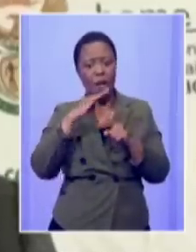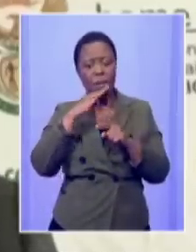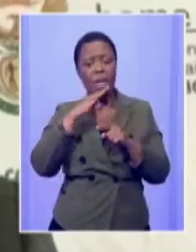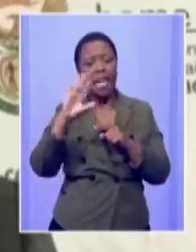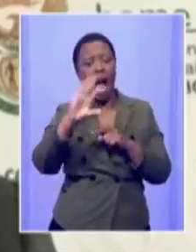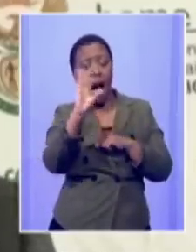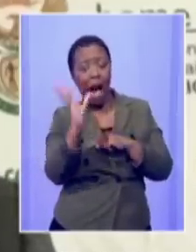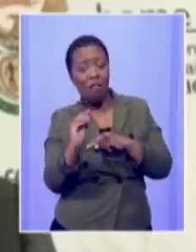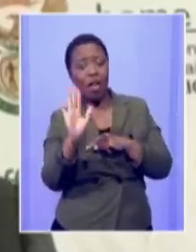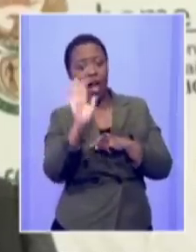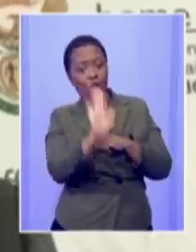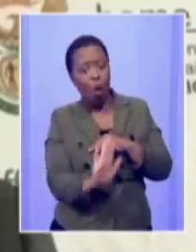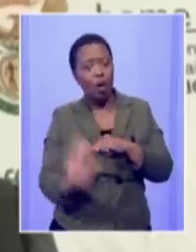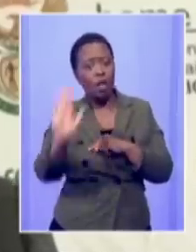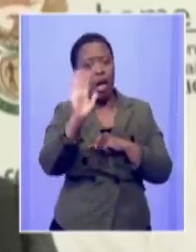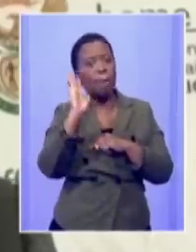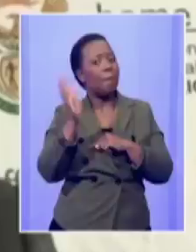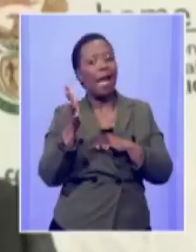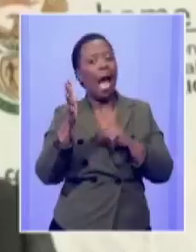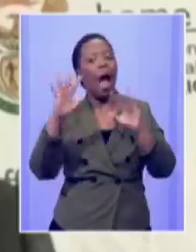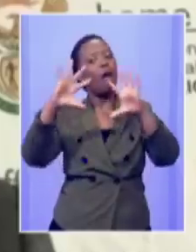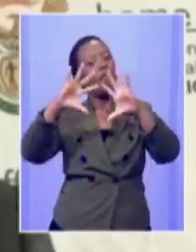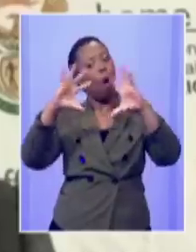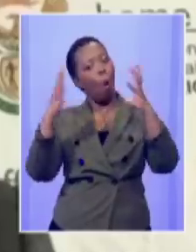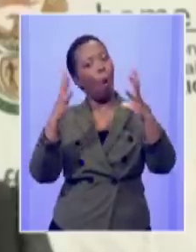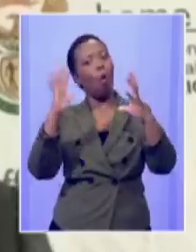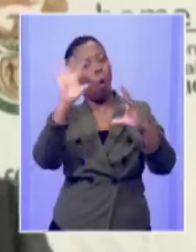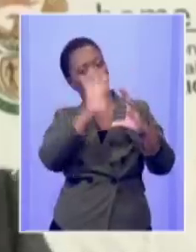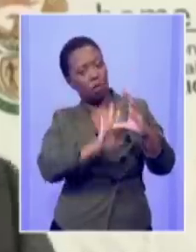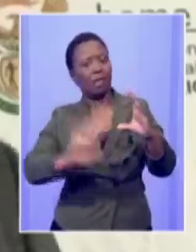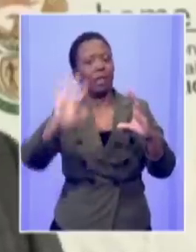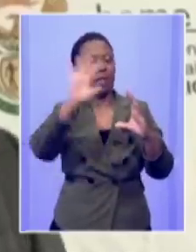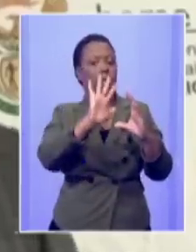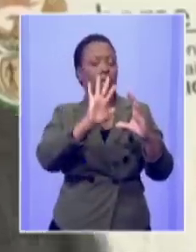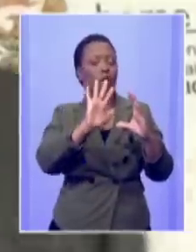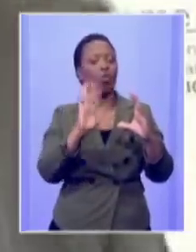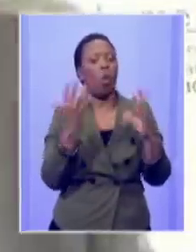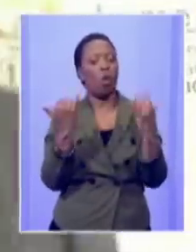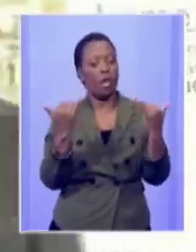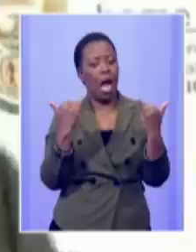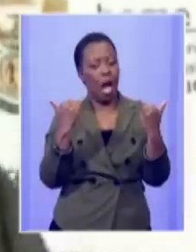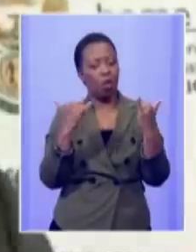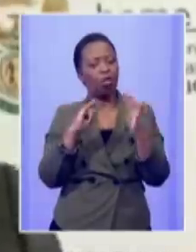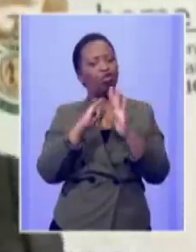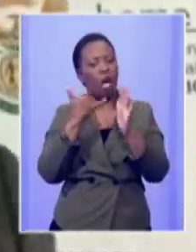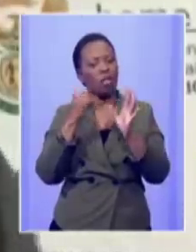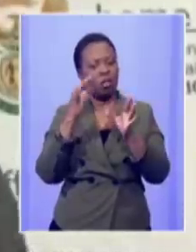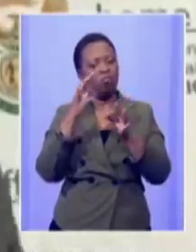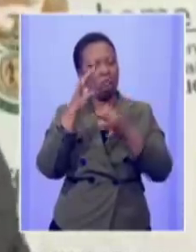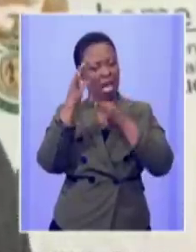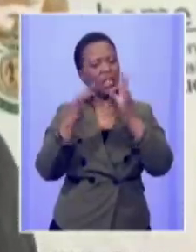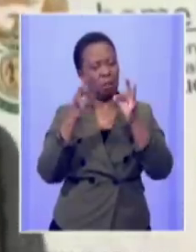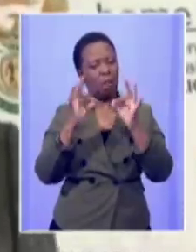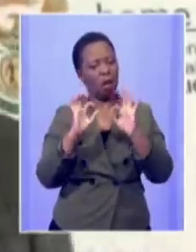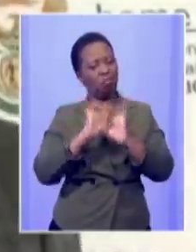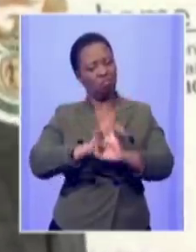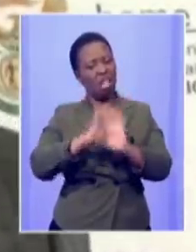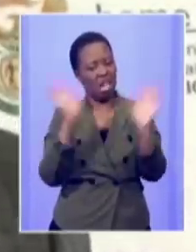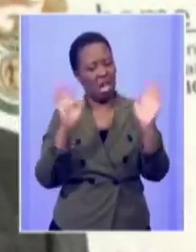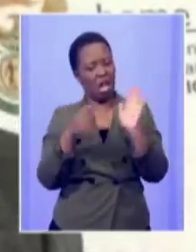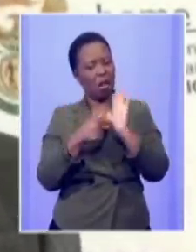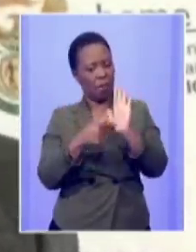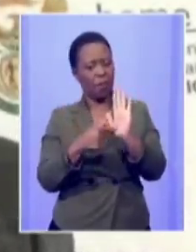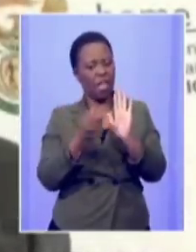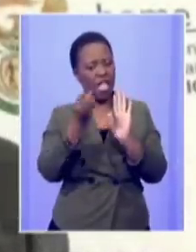this is in relative to the whole world so it just gives you a a sort of uh maybe an